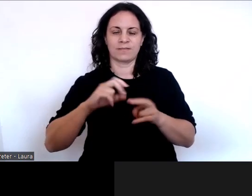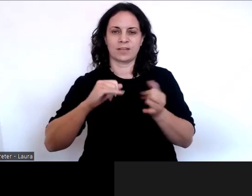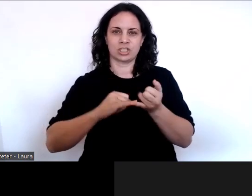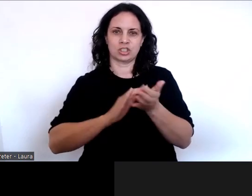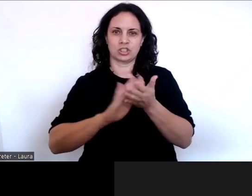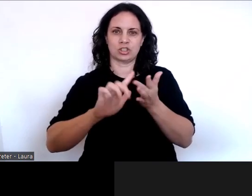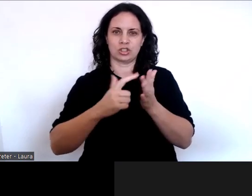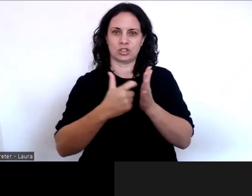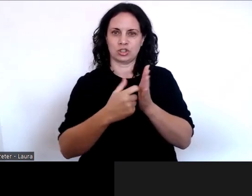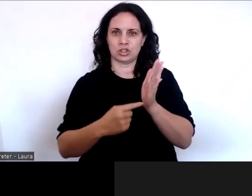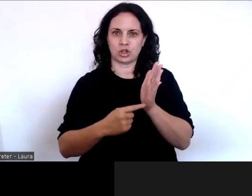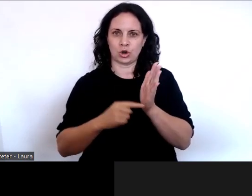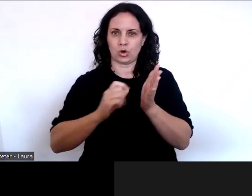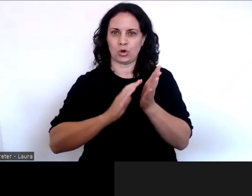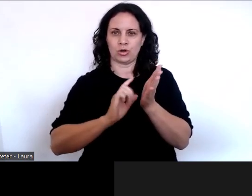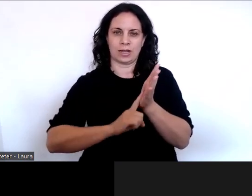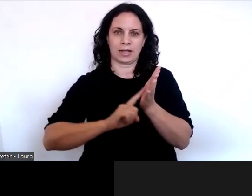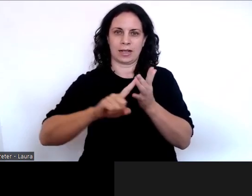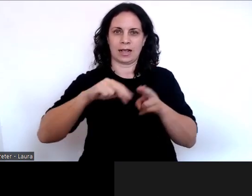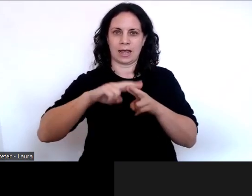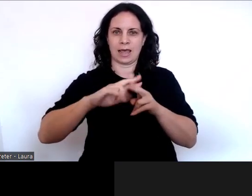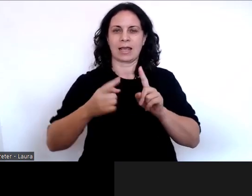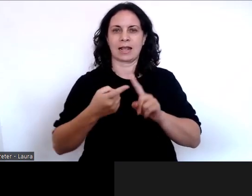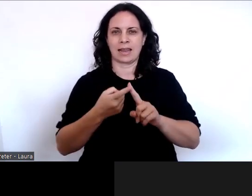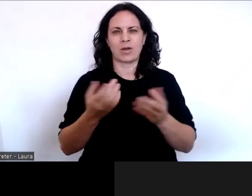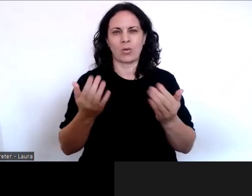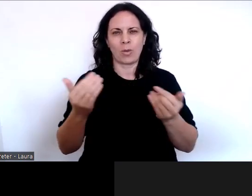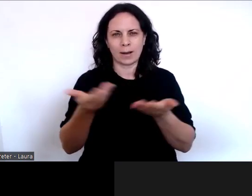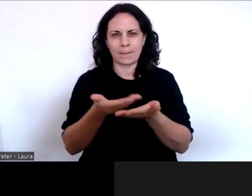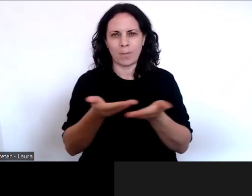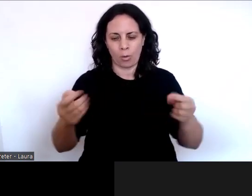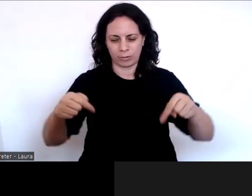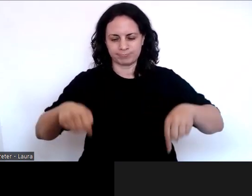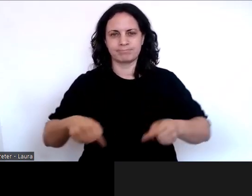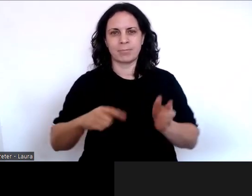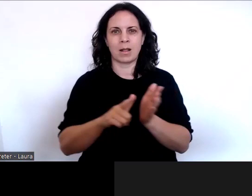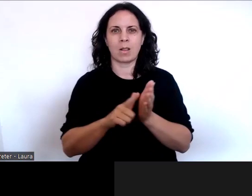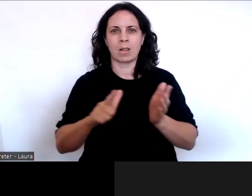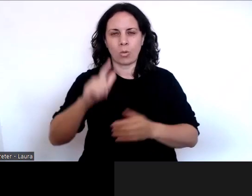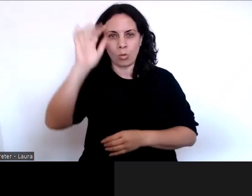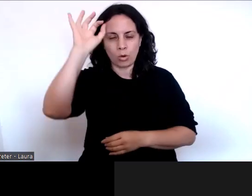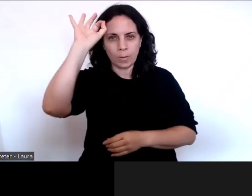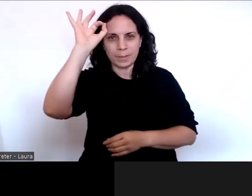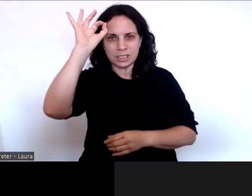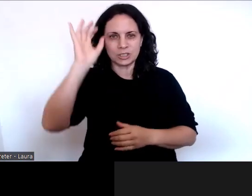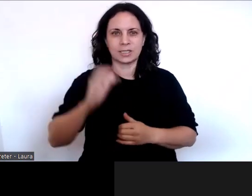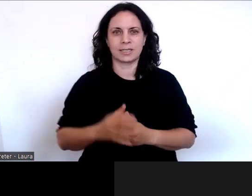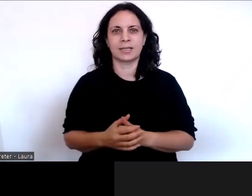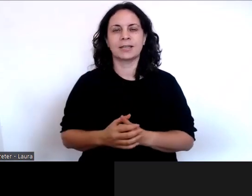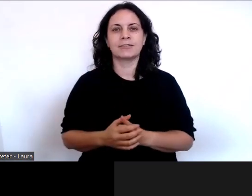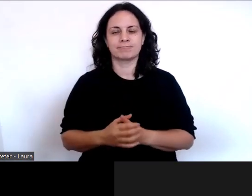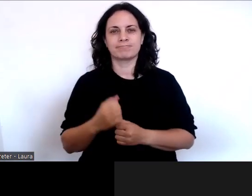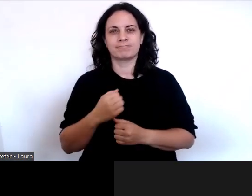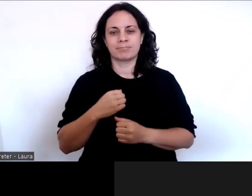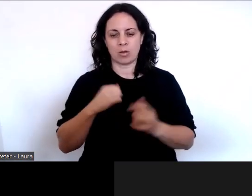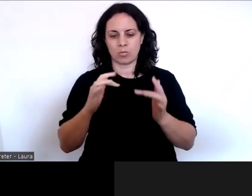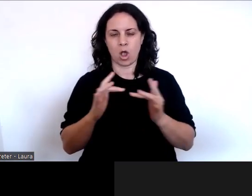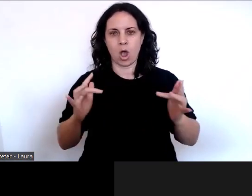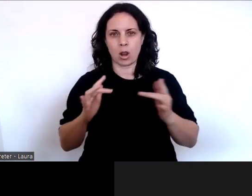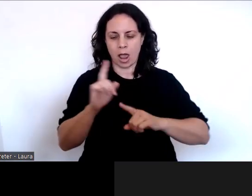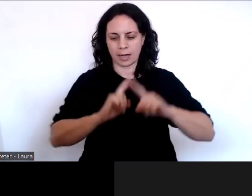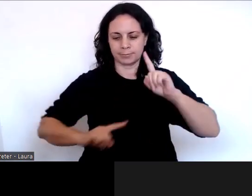Welcome everybody to the Law Commission and to our webinar on